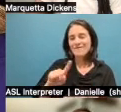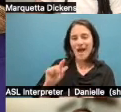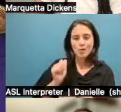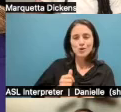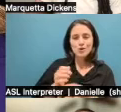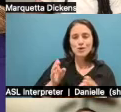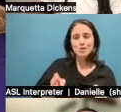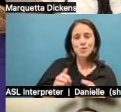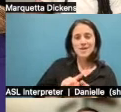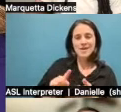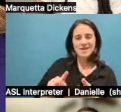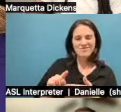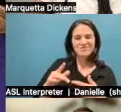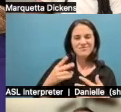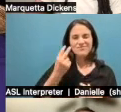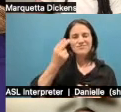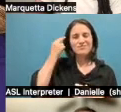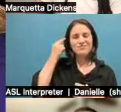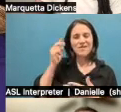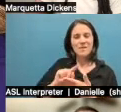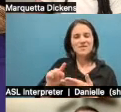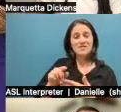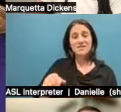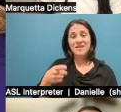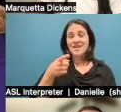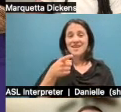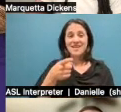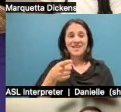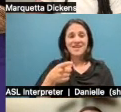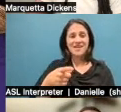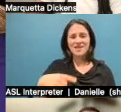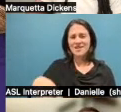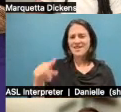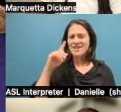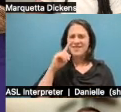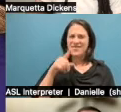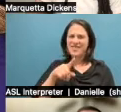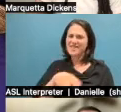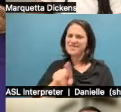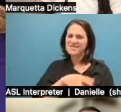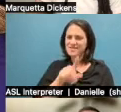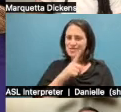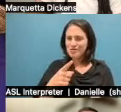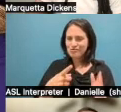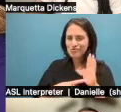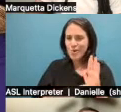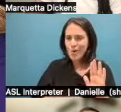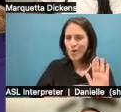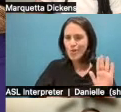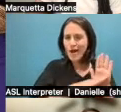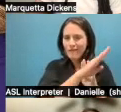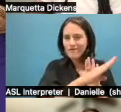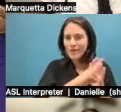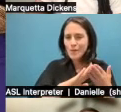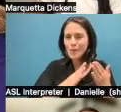you know, this sort of adage about principles is this, sort of dying place full of elderly people, but that's not entirely true. There's young people who are moving back there.